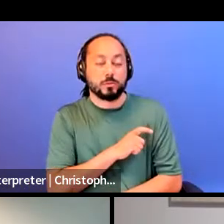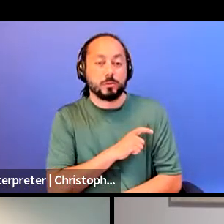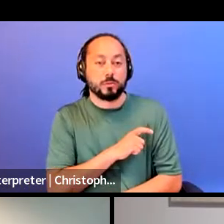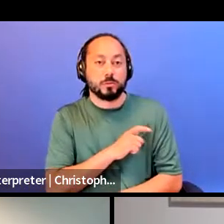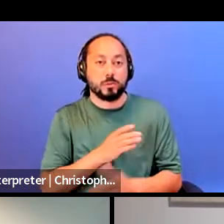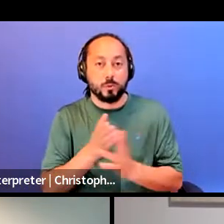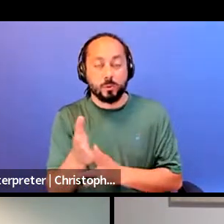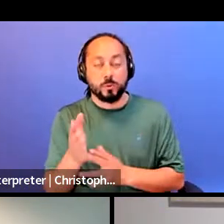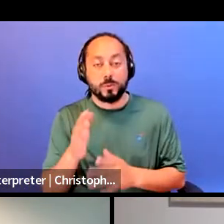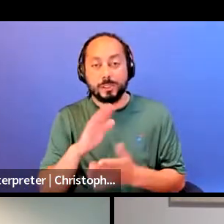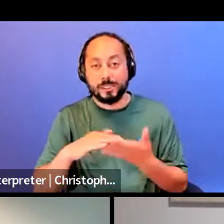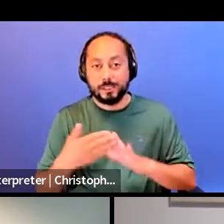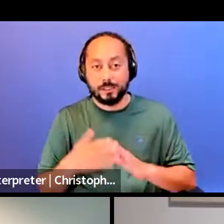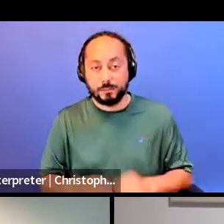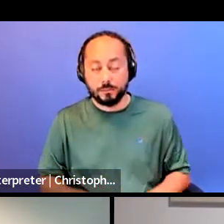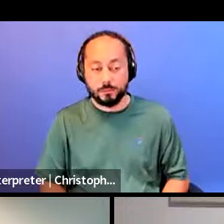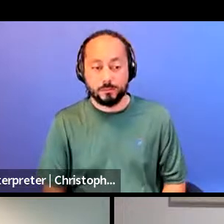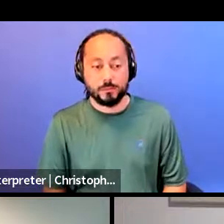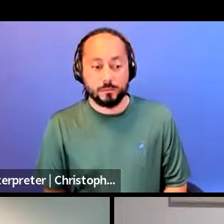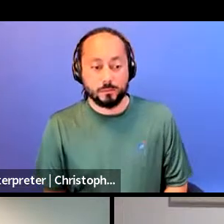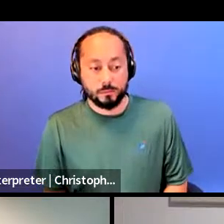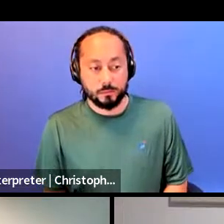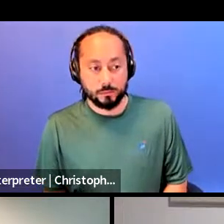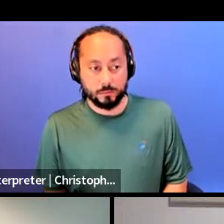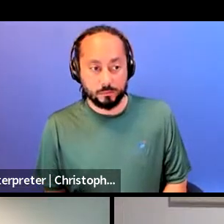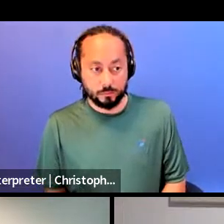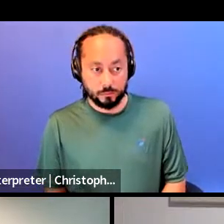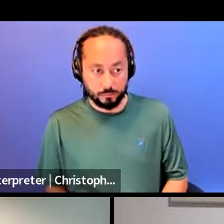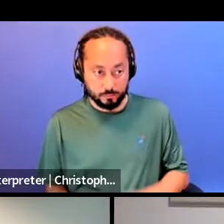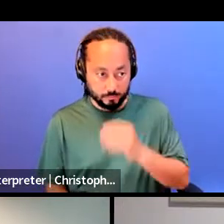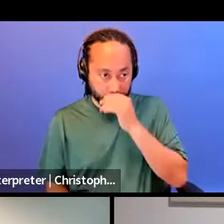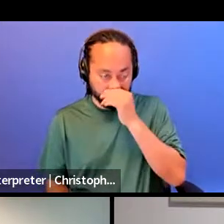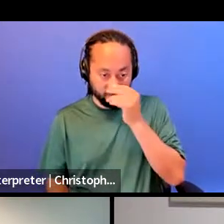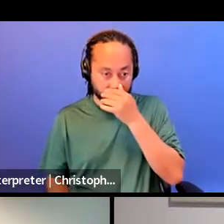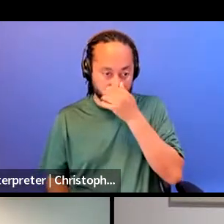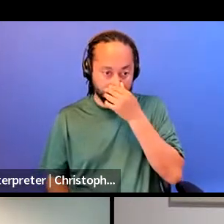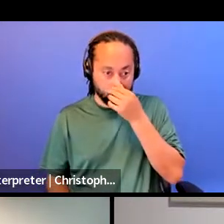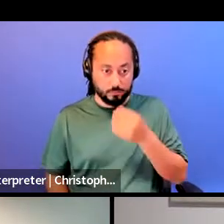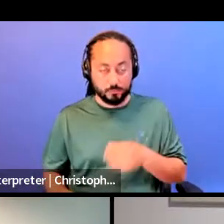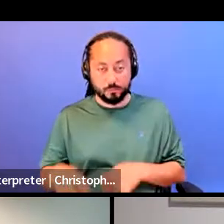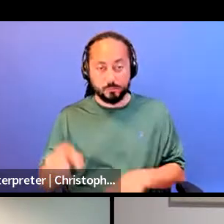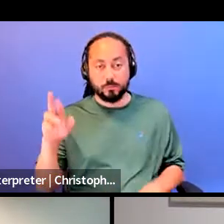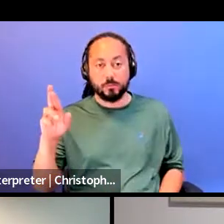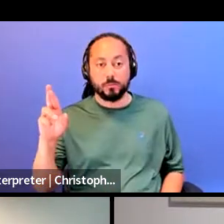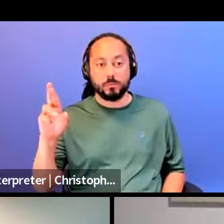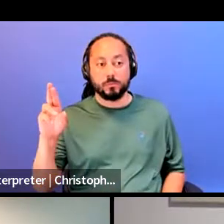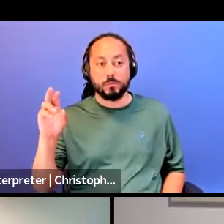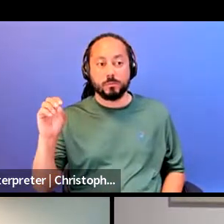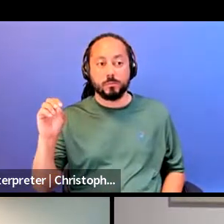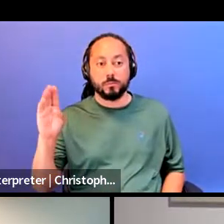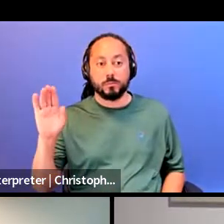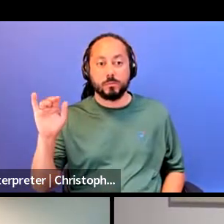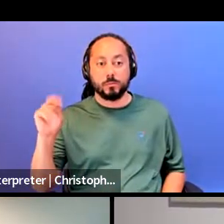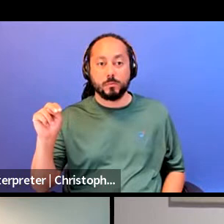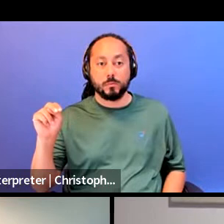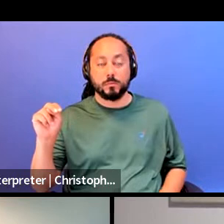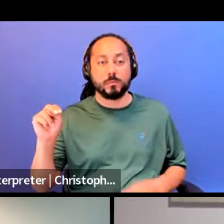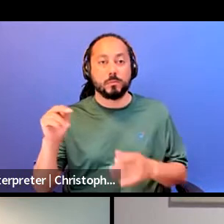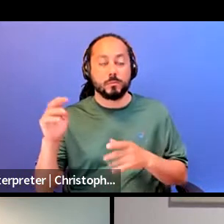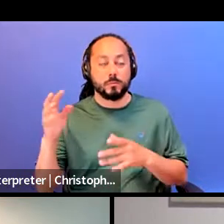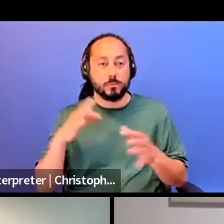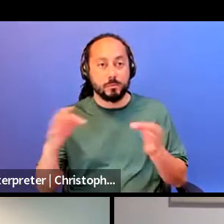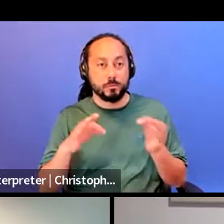cities. Robin takes us through, you know, the protests of Stonewall